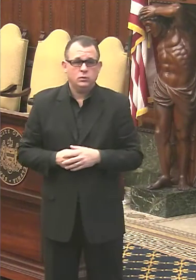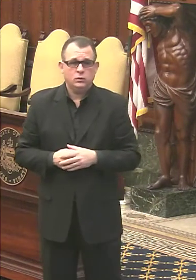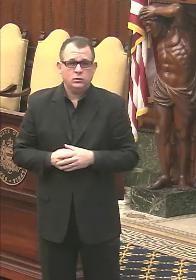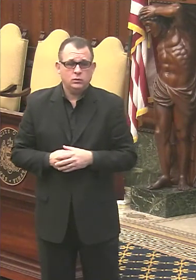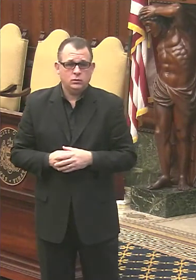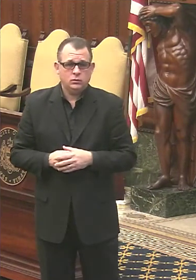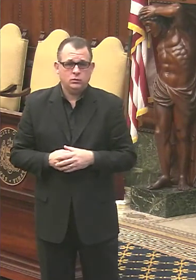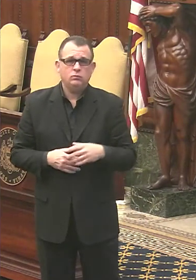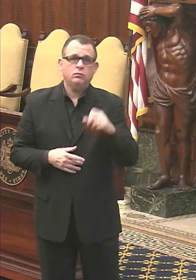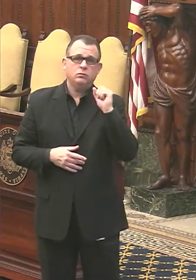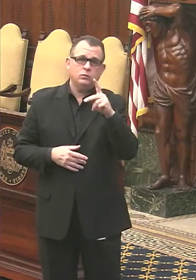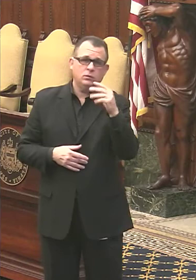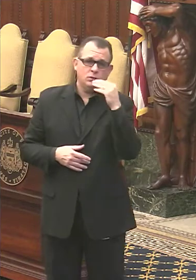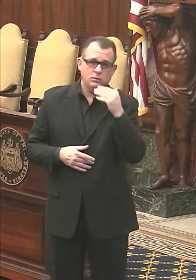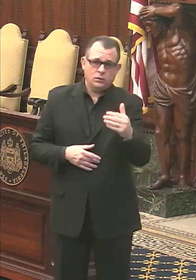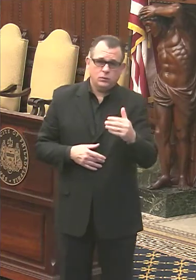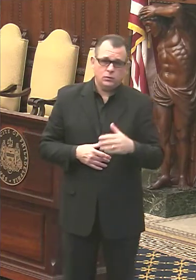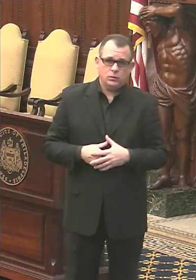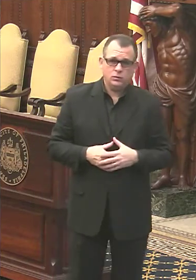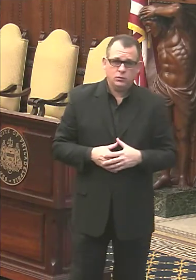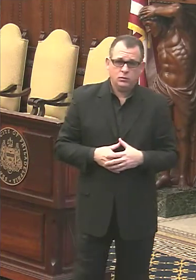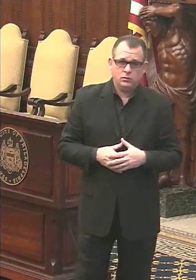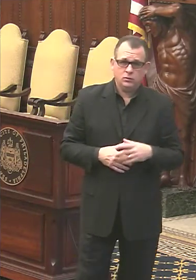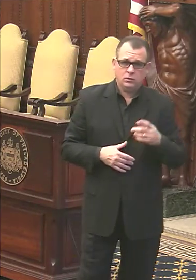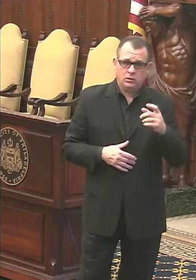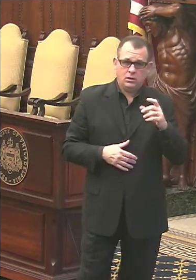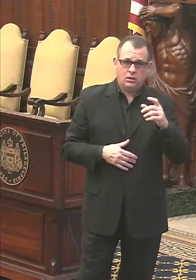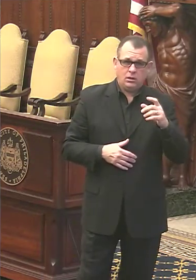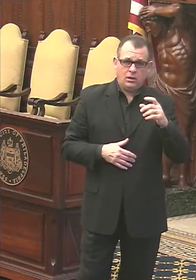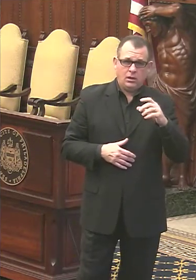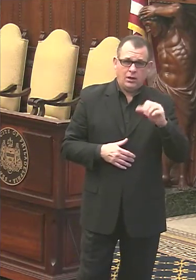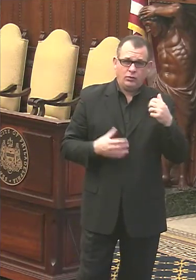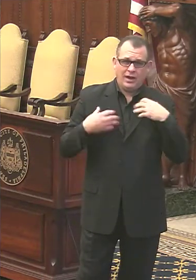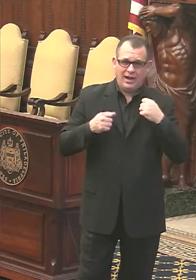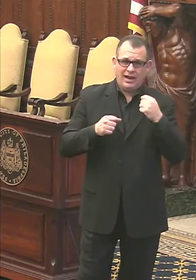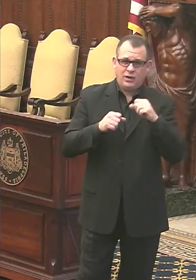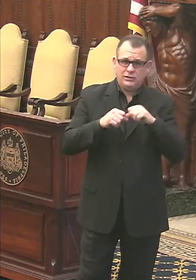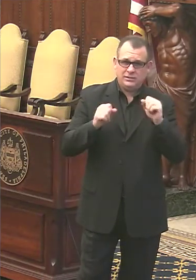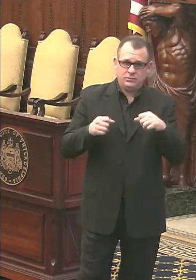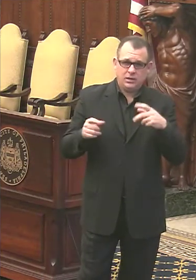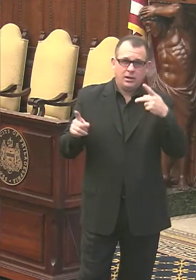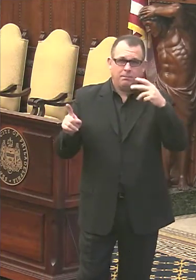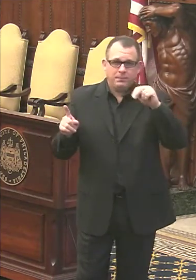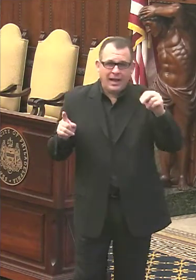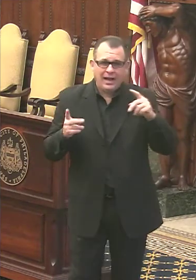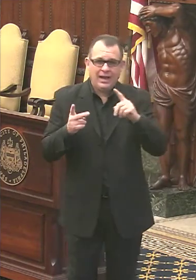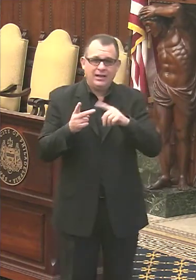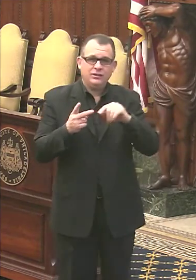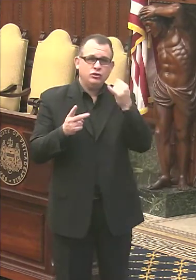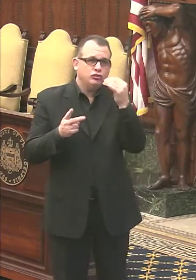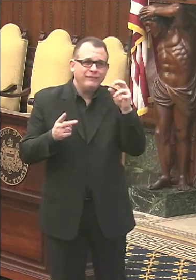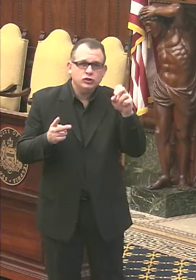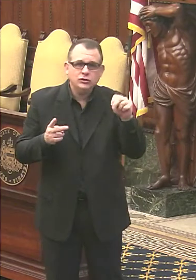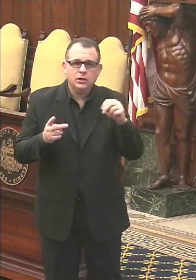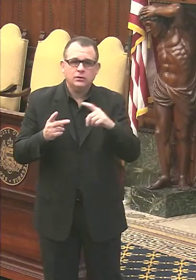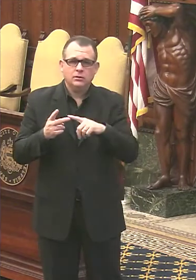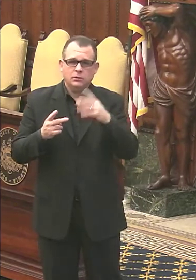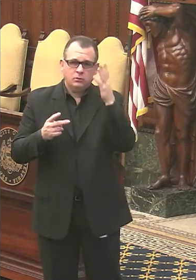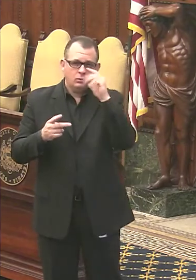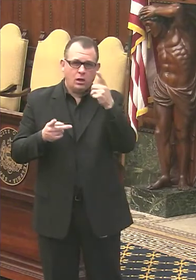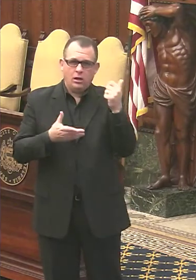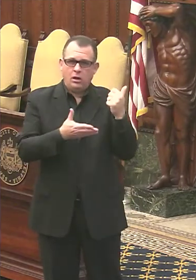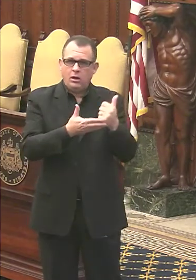Okay. Thank you. And why aren't the other healthcare systems like Penn and Jefferson helping with the, uh, vaccination program for the general